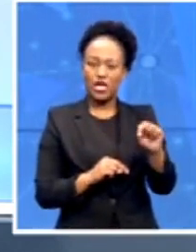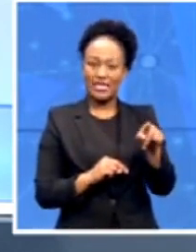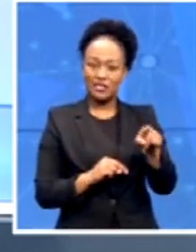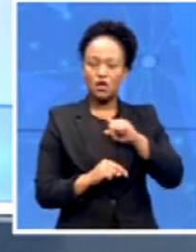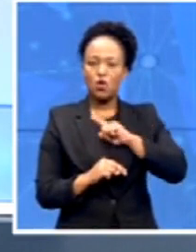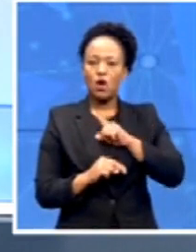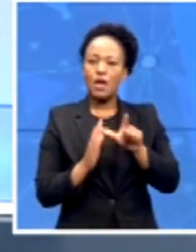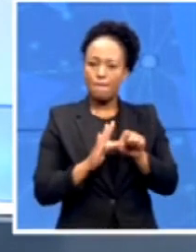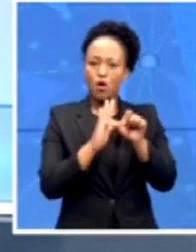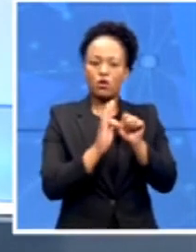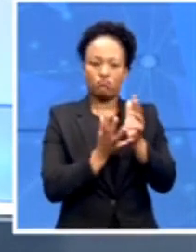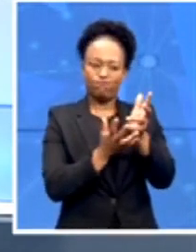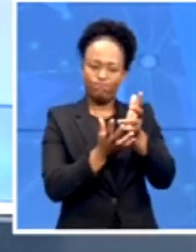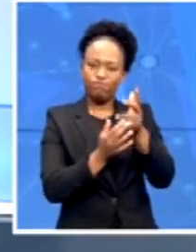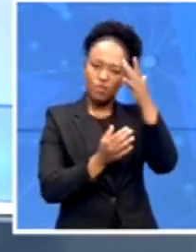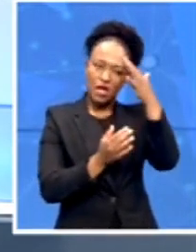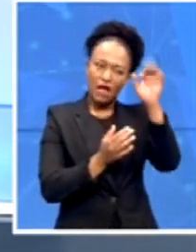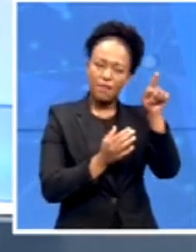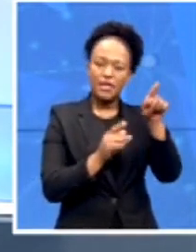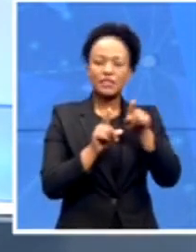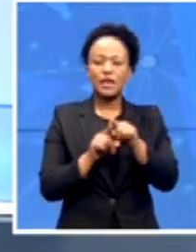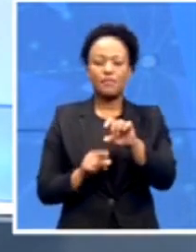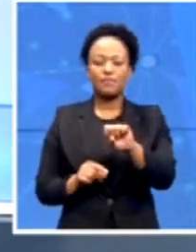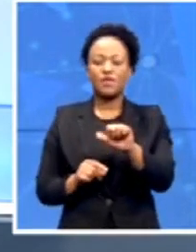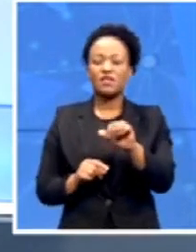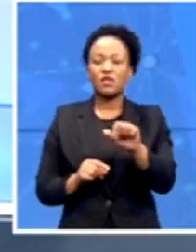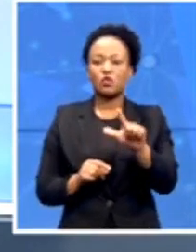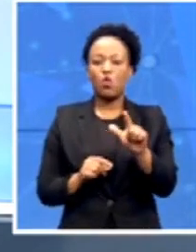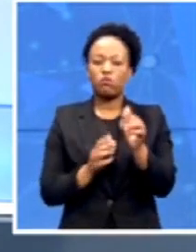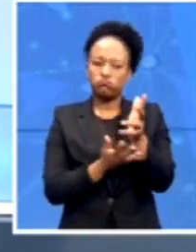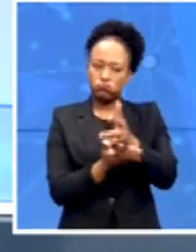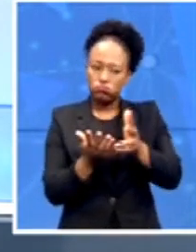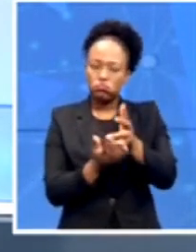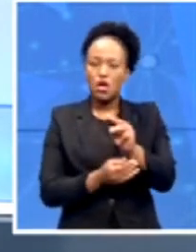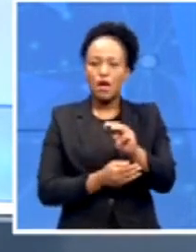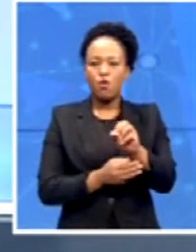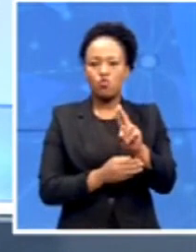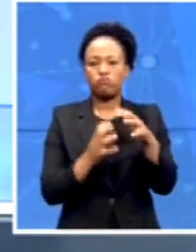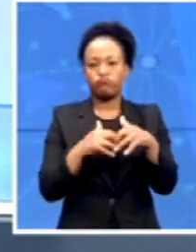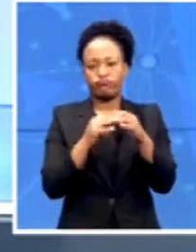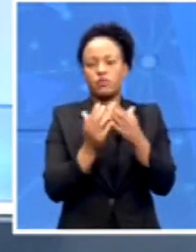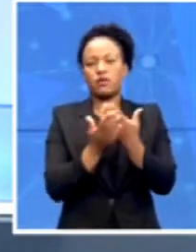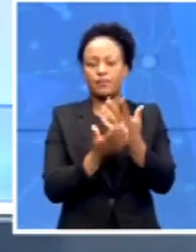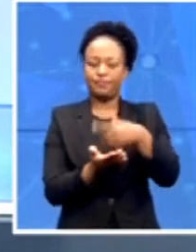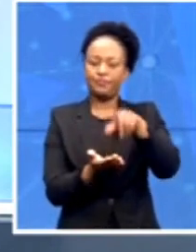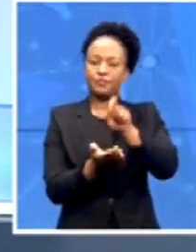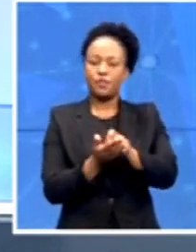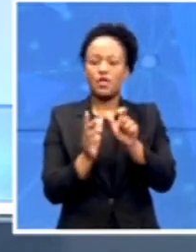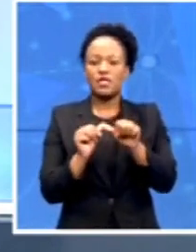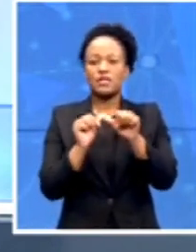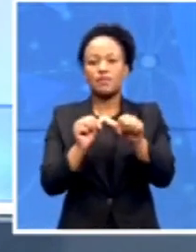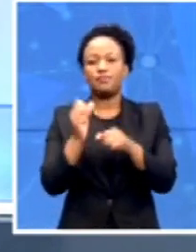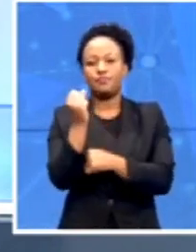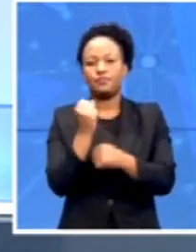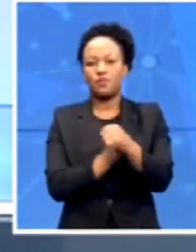and sassel to implement the memorandum of agreement as signed and announced at the sustainable infrastructure development symposium south africa